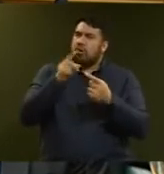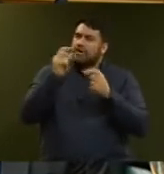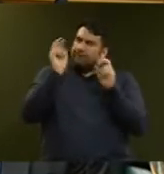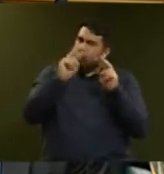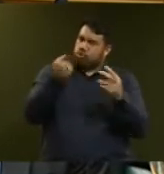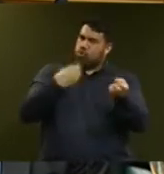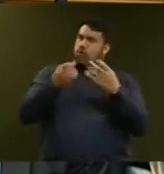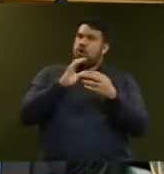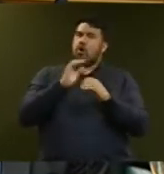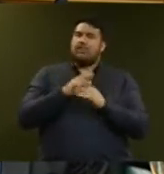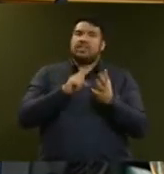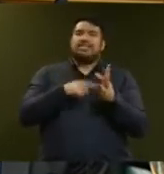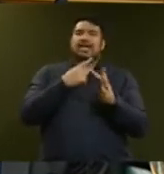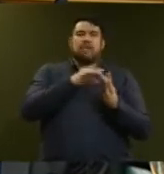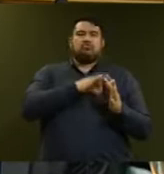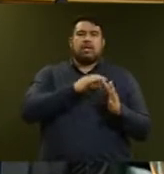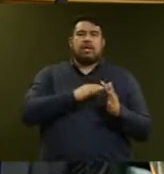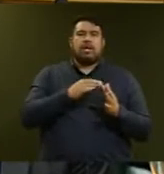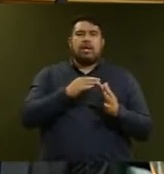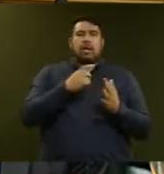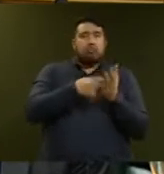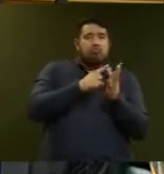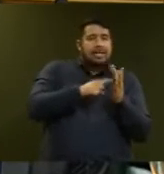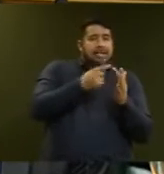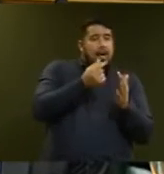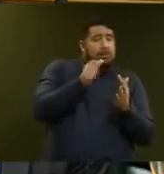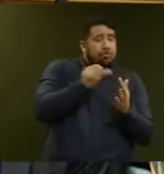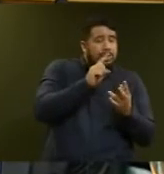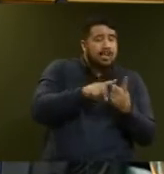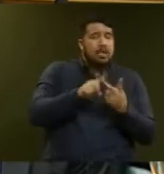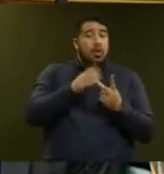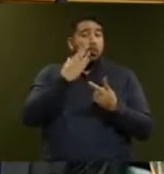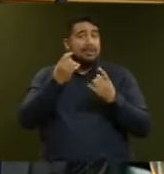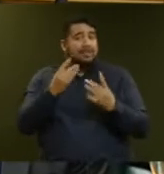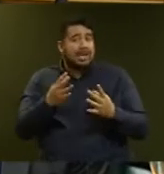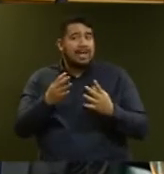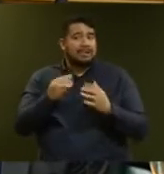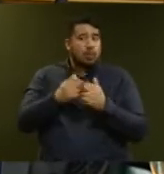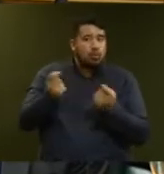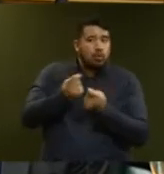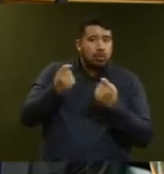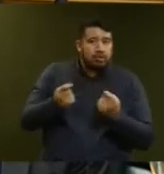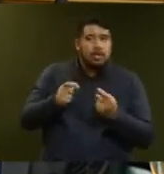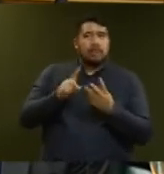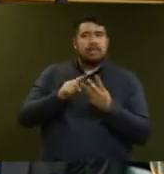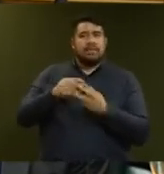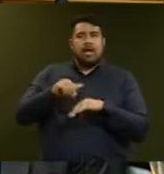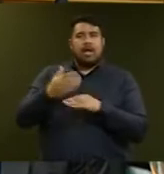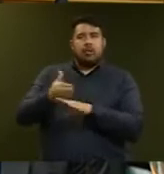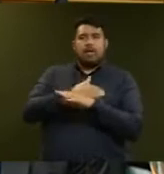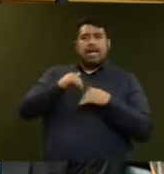including the rate, at what point it kicks in and exactly how it is that we assist companies in pre-profit stage.